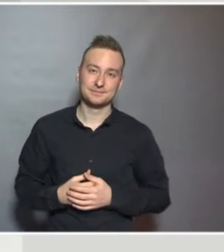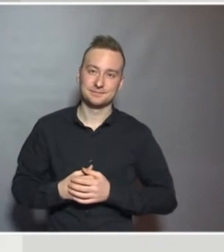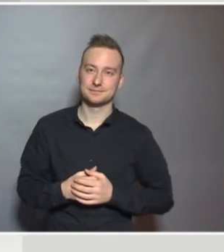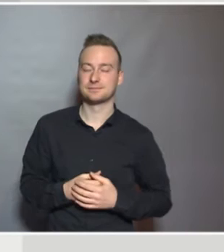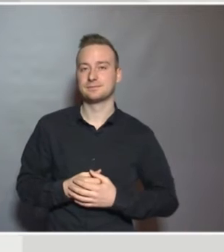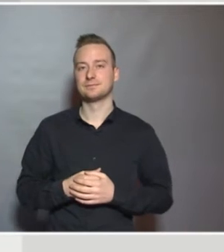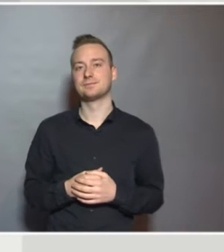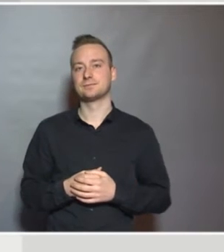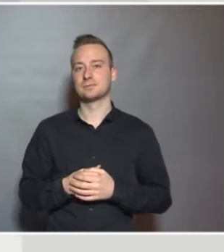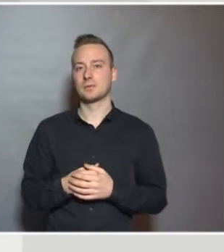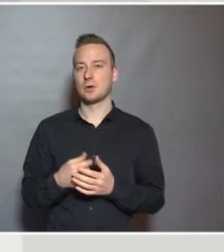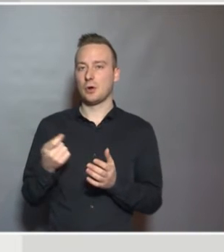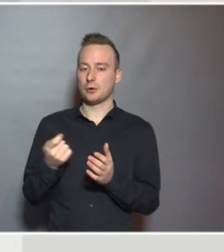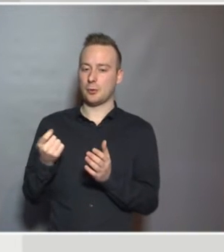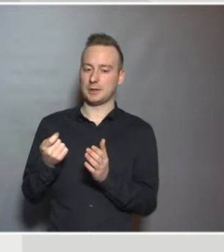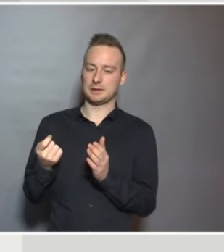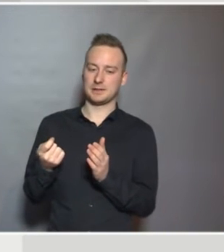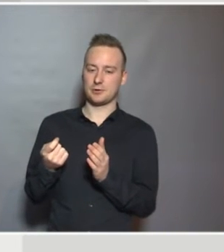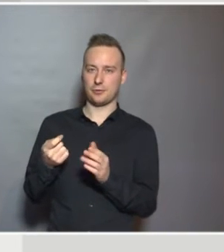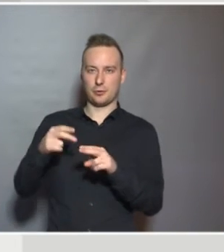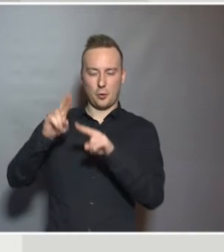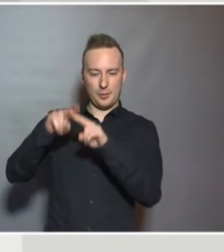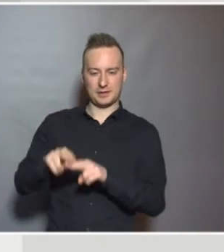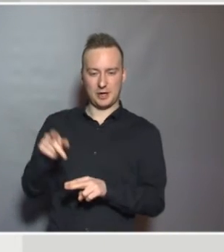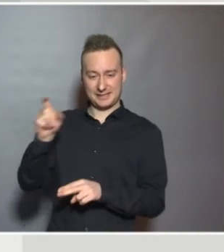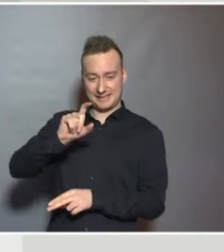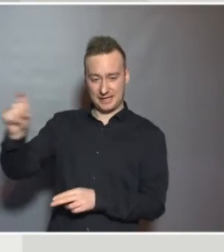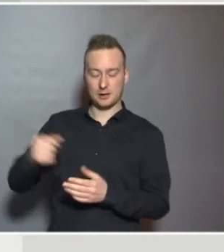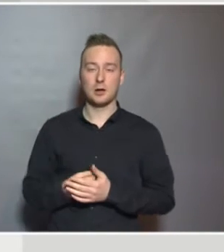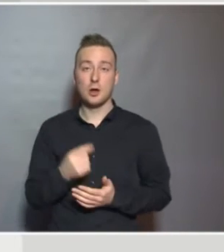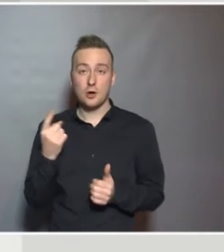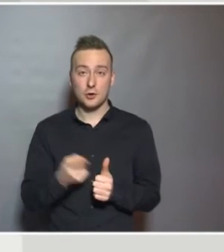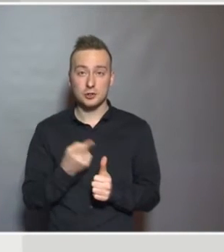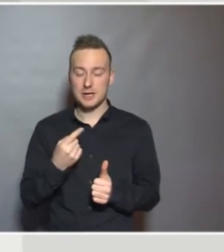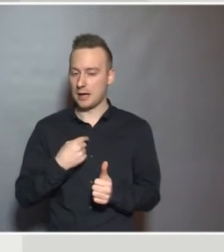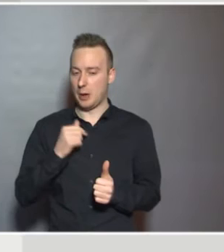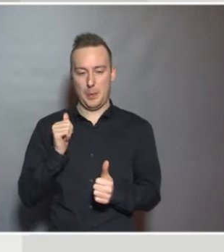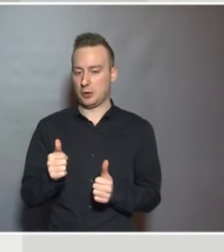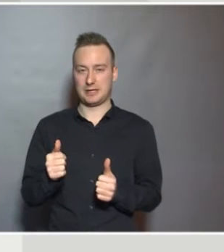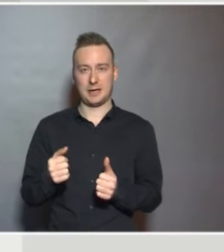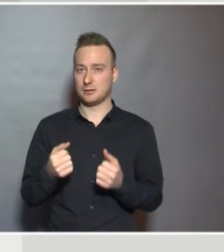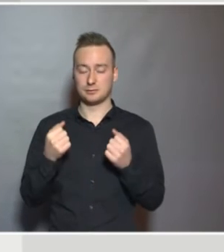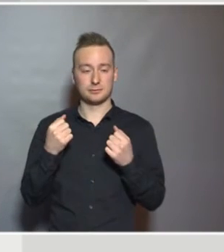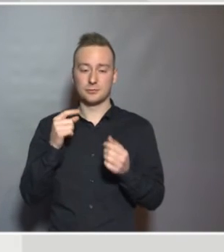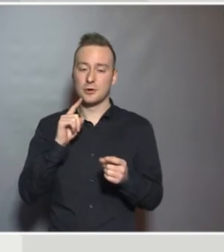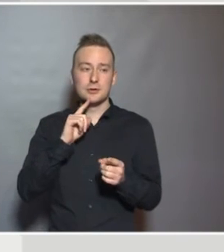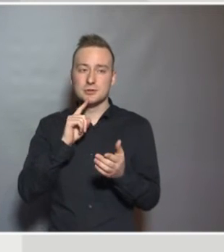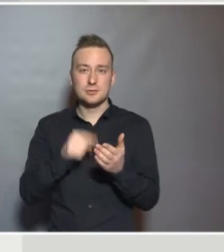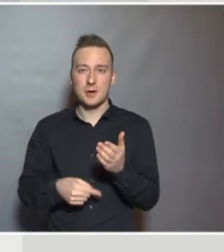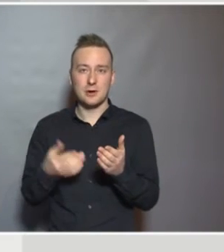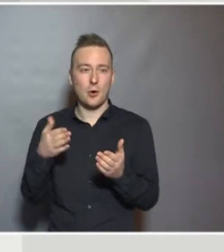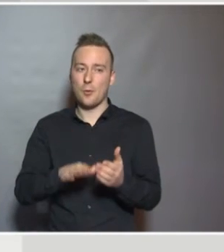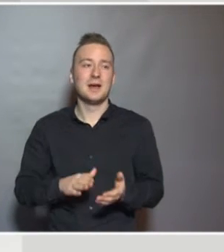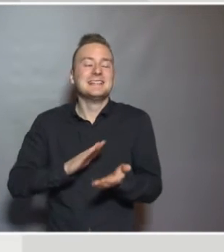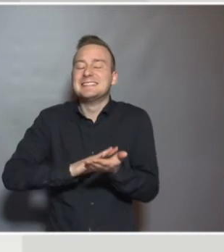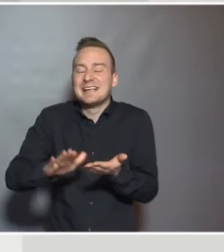of little points about the title of my presentation. Firstly, I know I shouldn't start a presentation asking for some form of forgiveness,